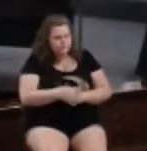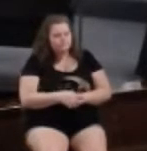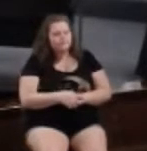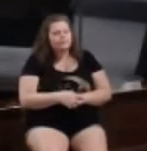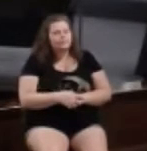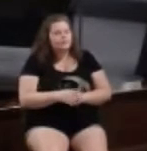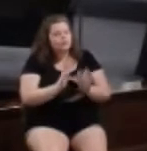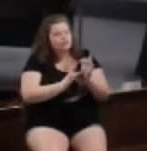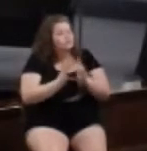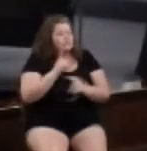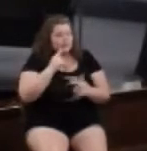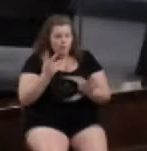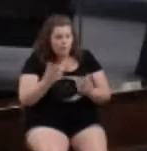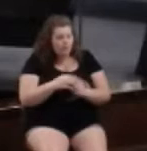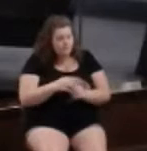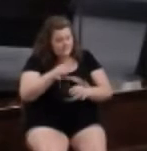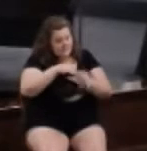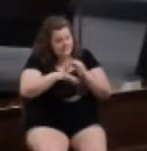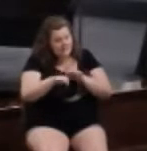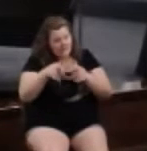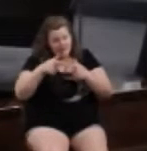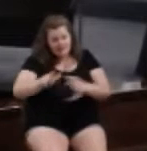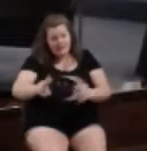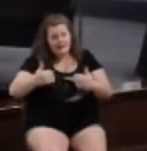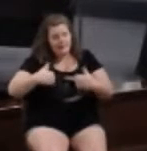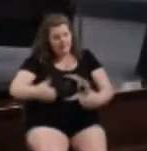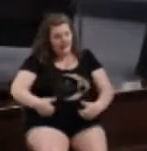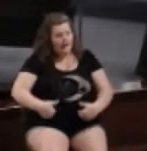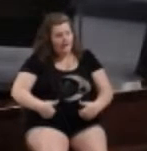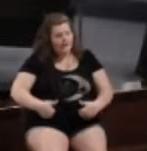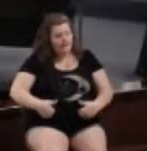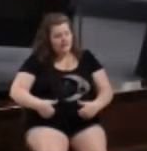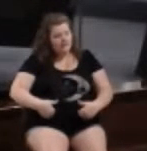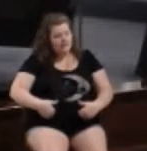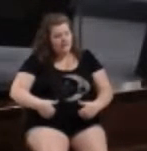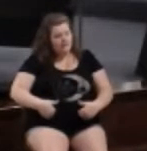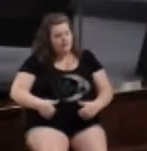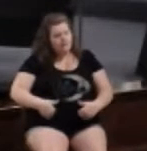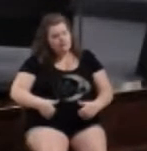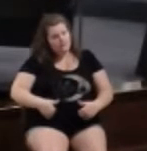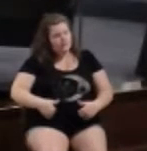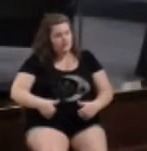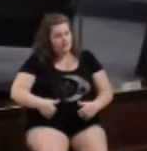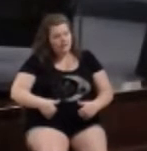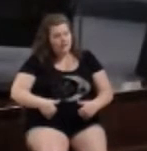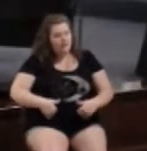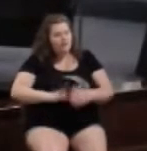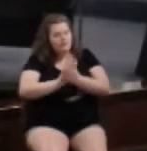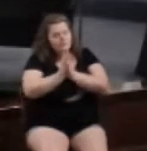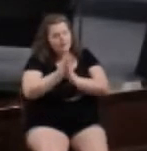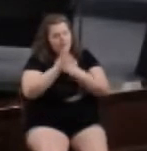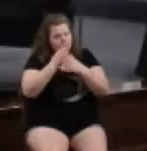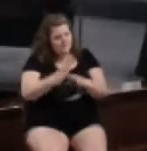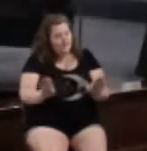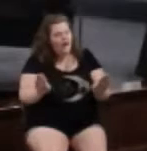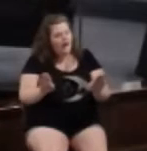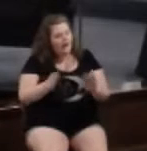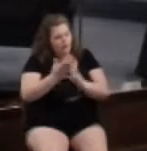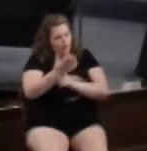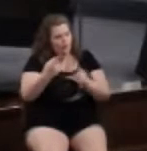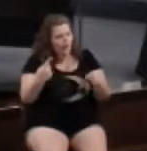What Jesus is saying is instead of letting the body, instead of letting the body, the church, be divided by conflict,